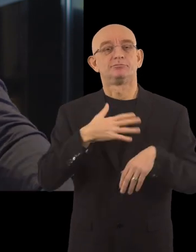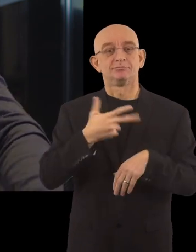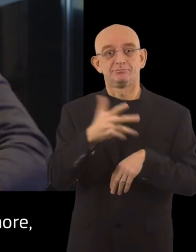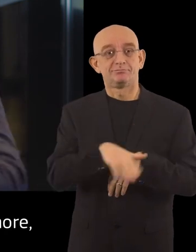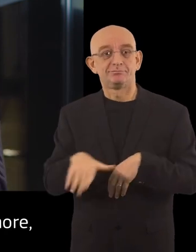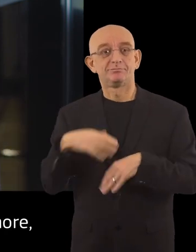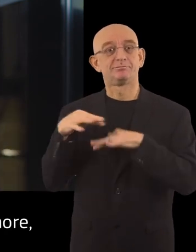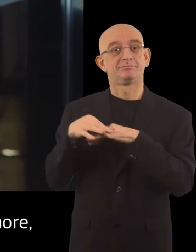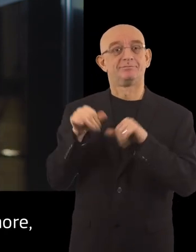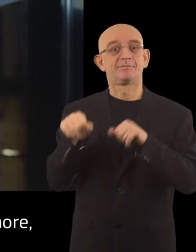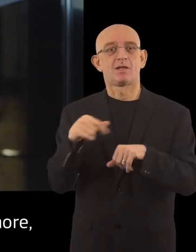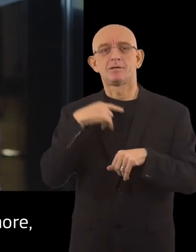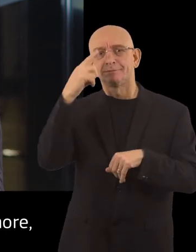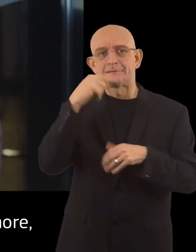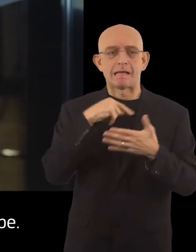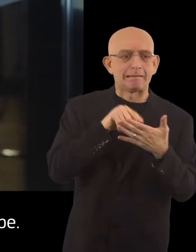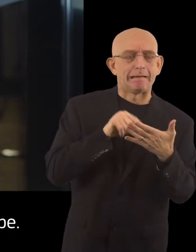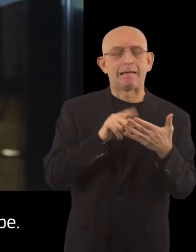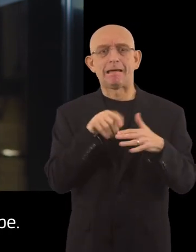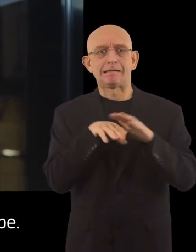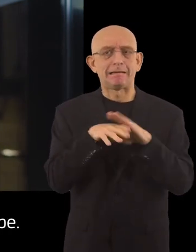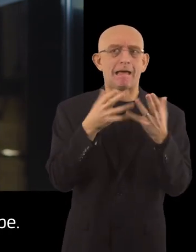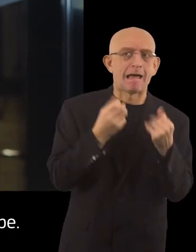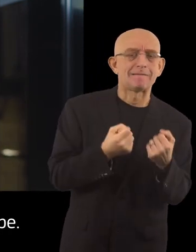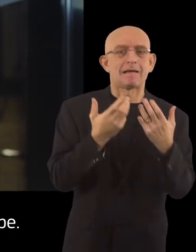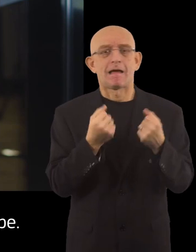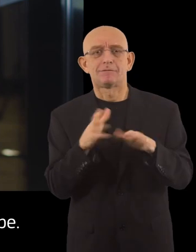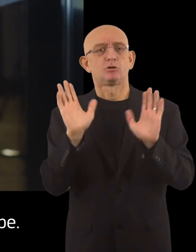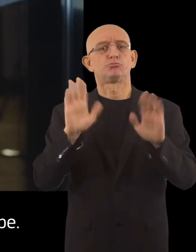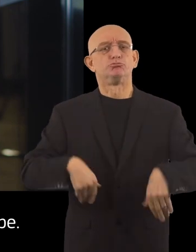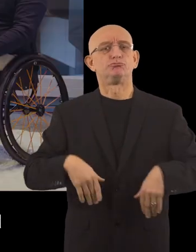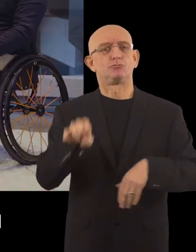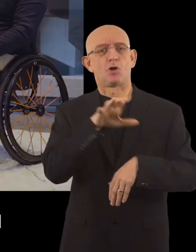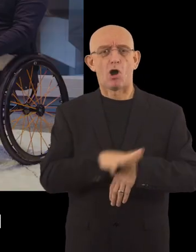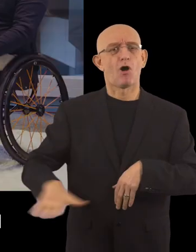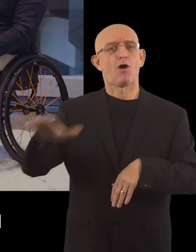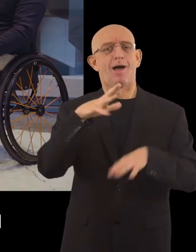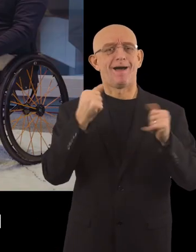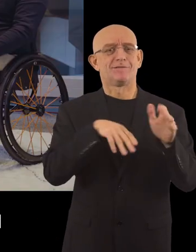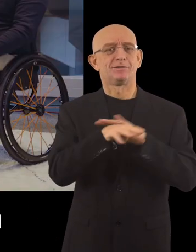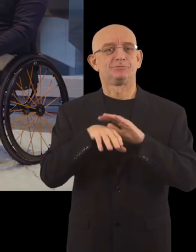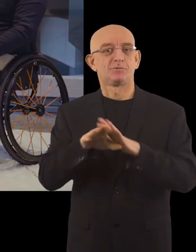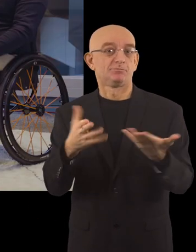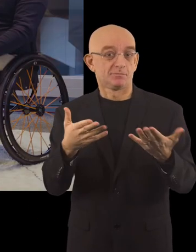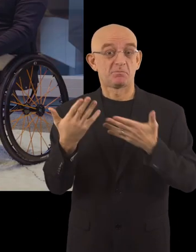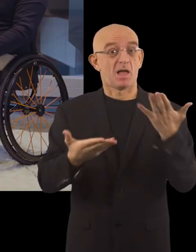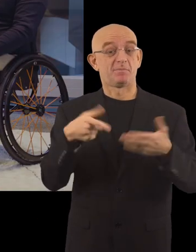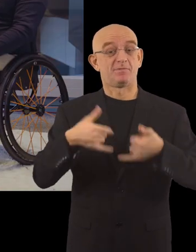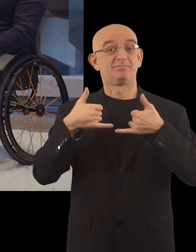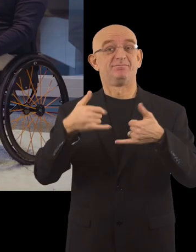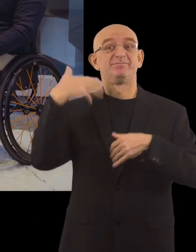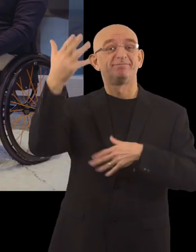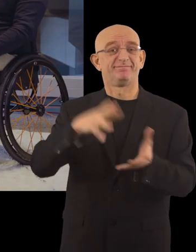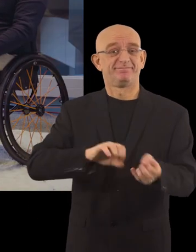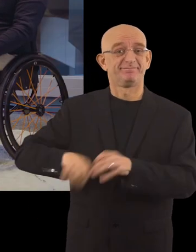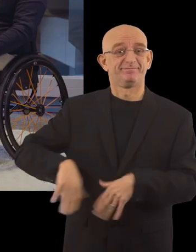little kids and my wife. And I don't have to think about where we go anymore because everything is accessible in Europe. Will there be a time when this award is no longer needed?